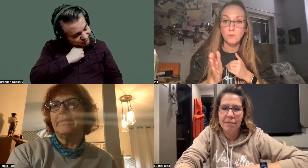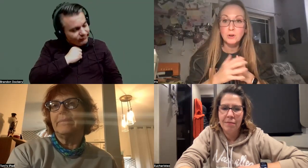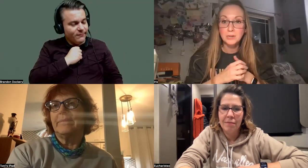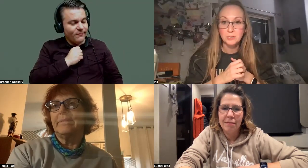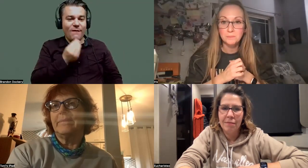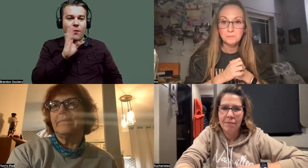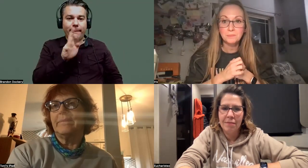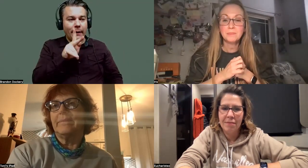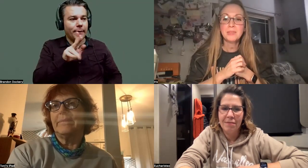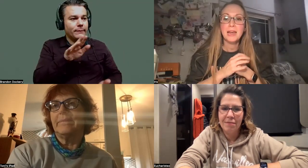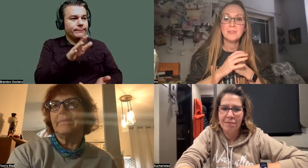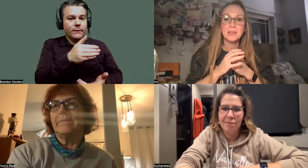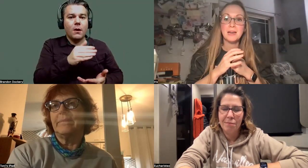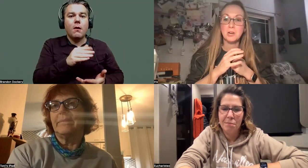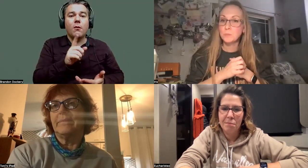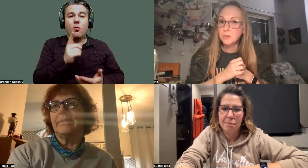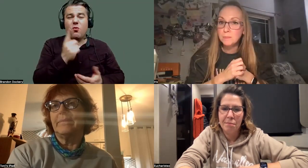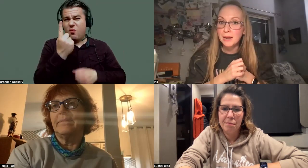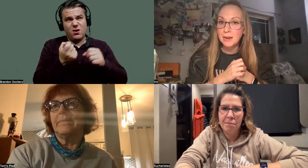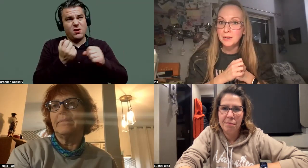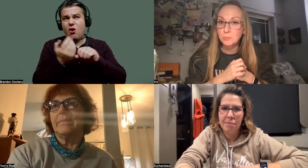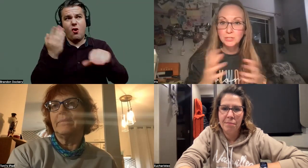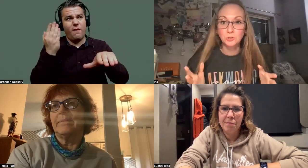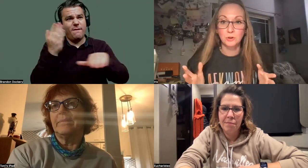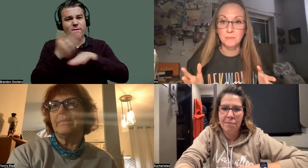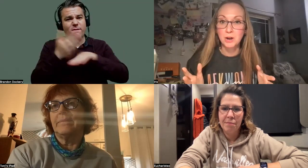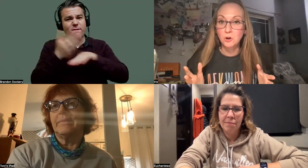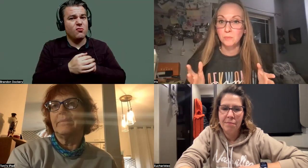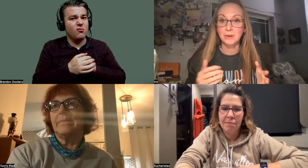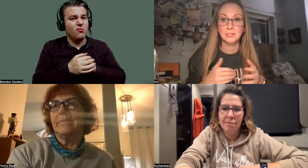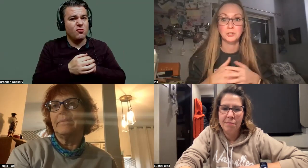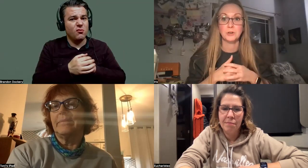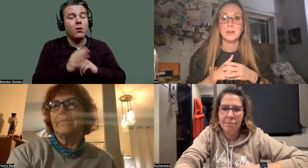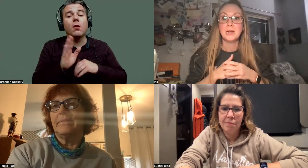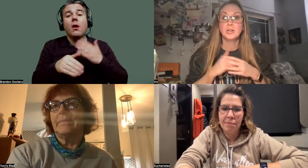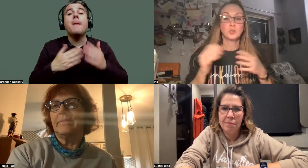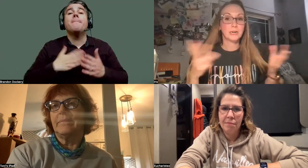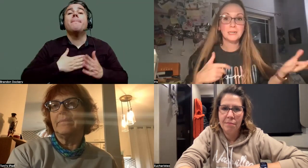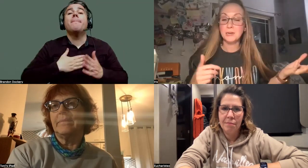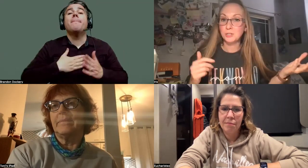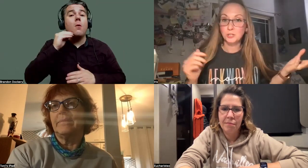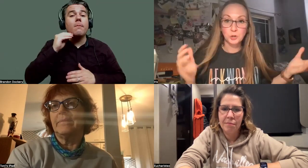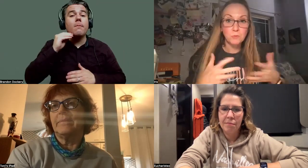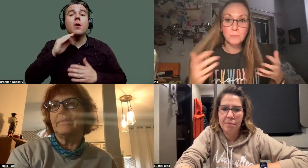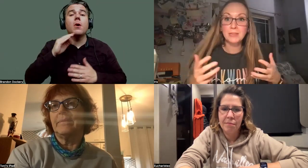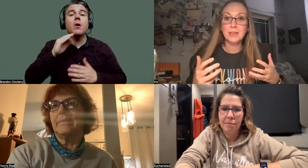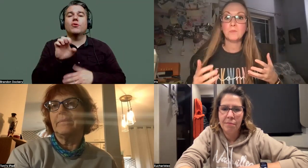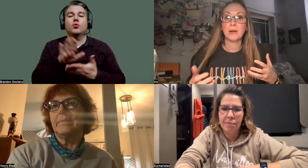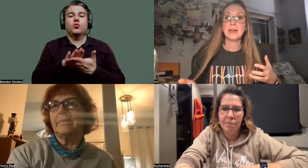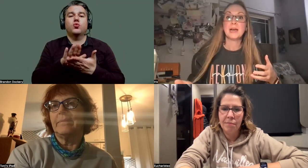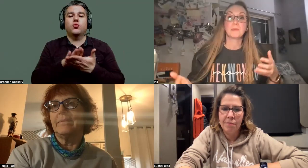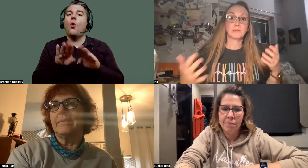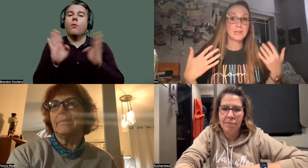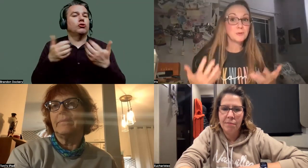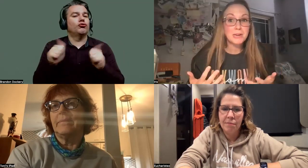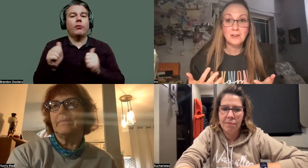over a year. And then I opened up a preschool in my home and I started trying to just earn more money that